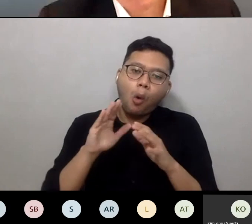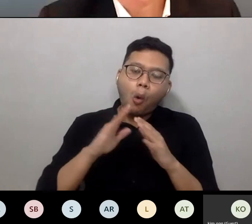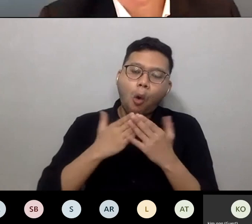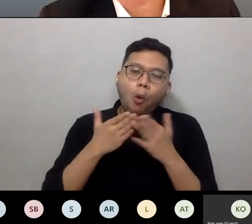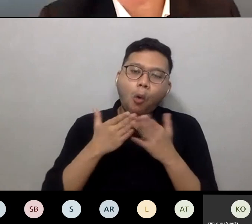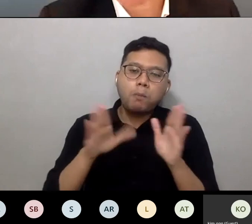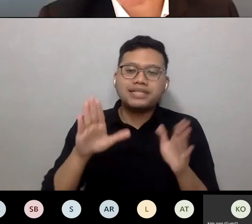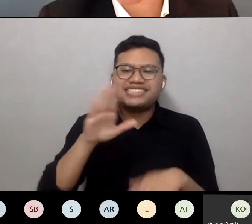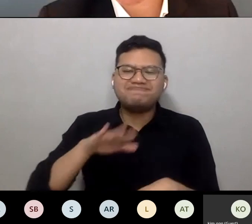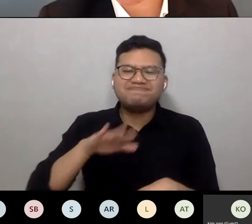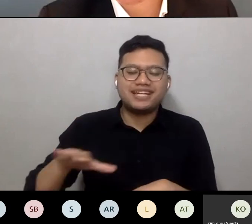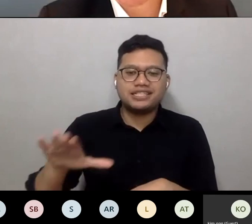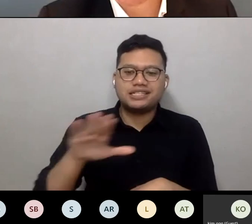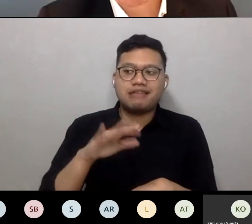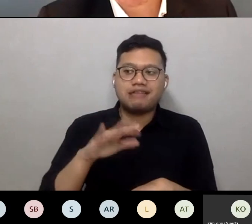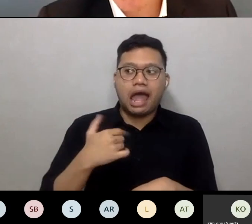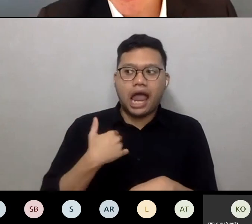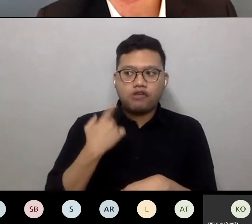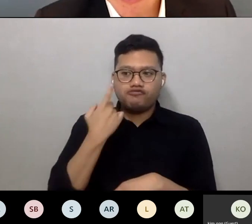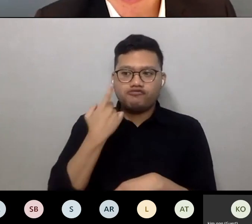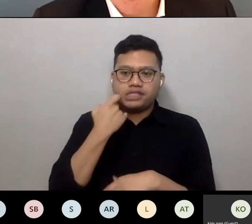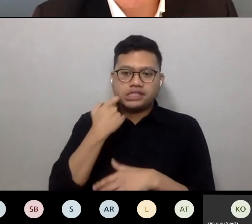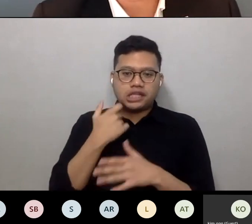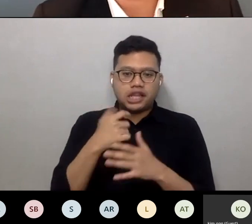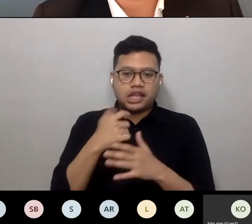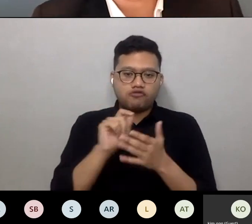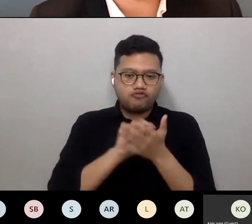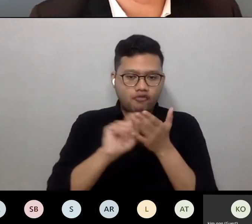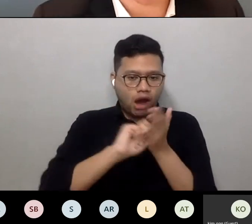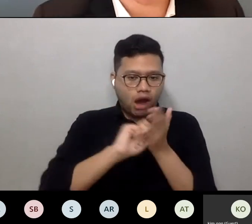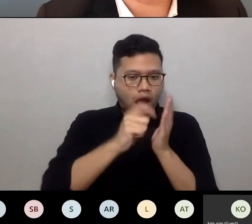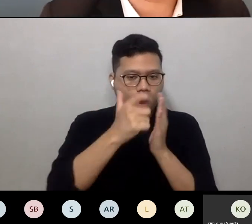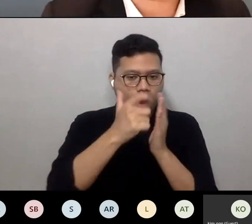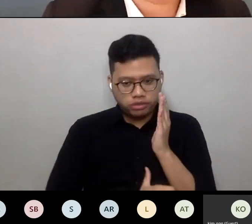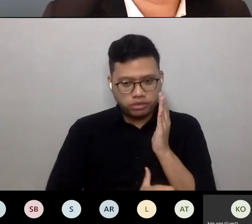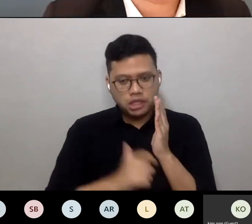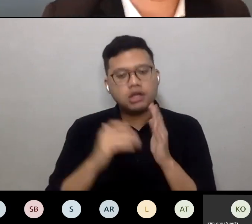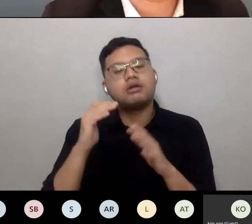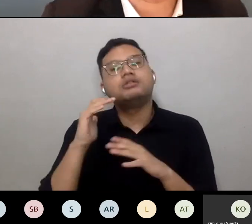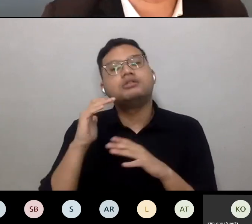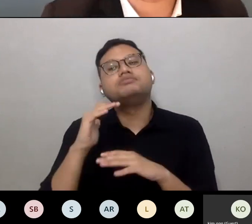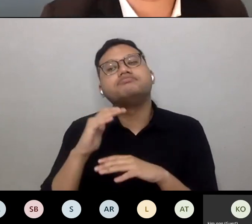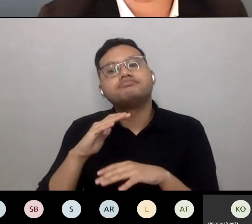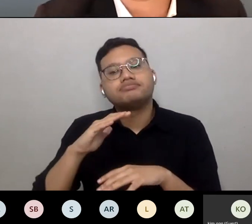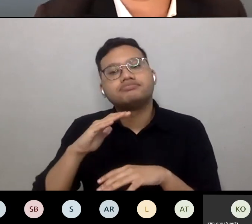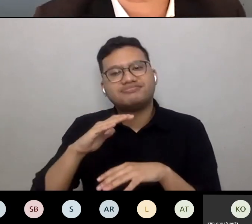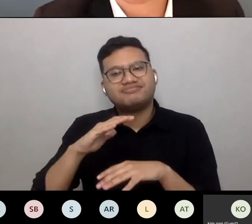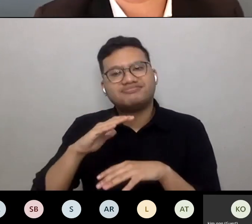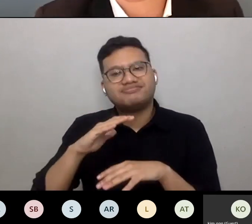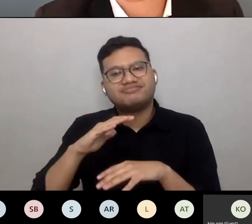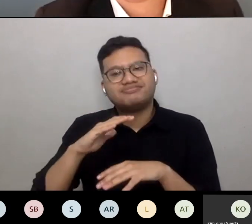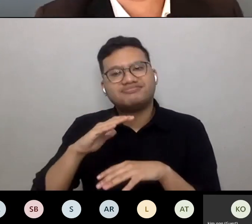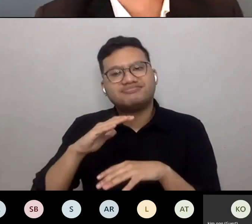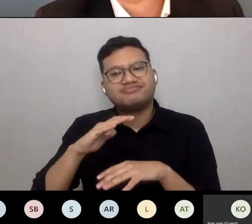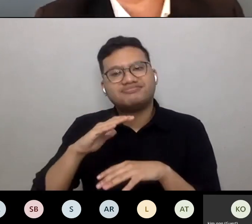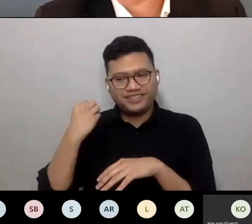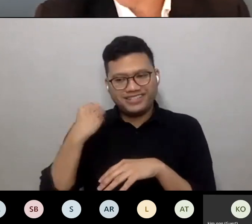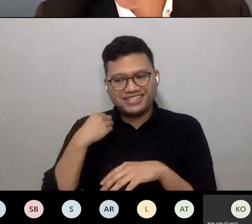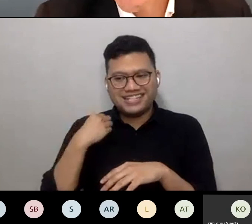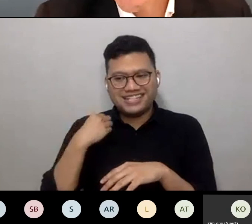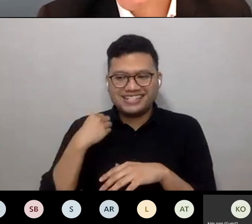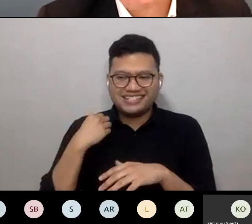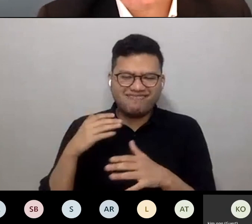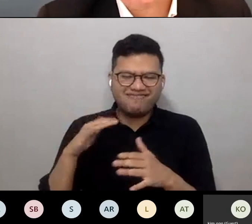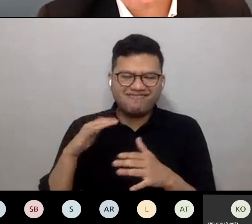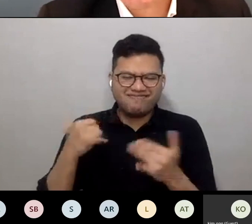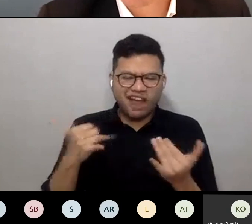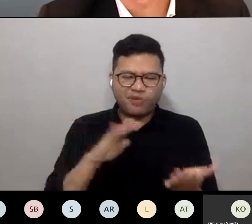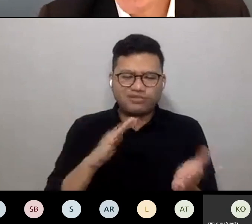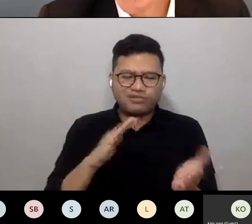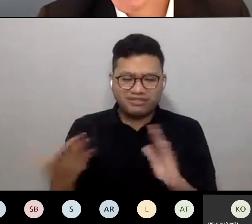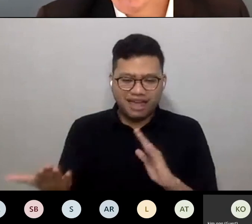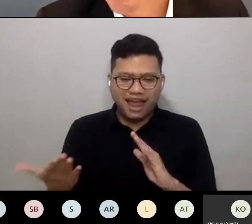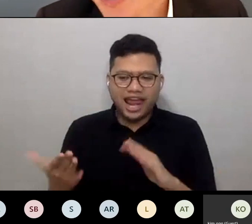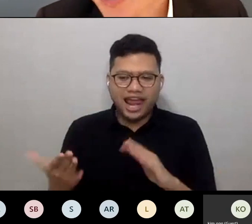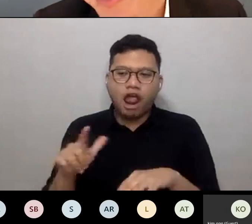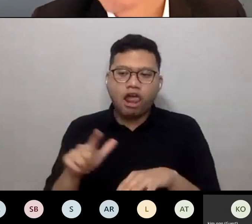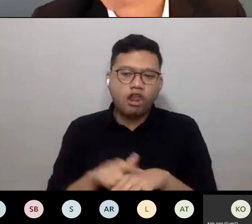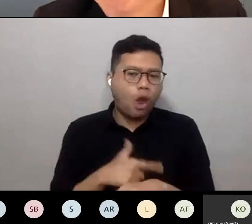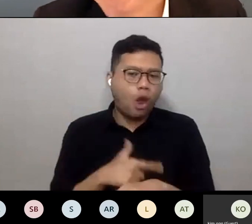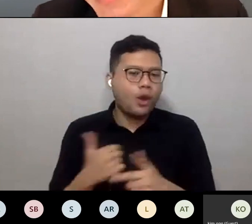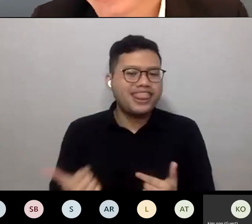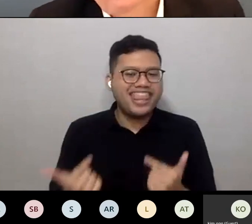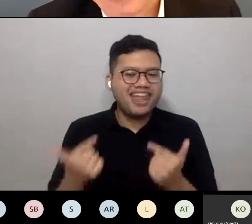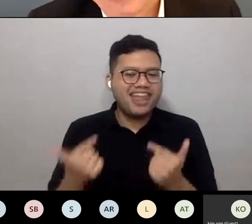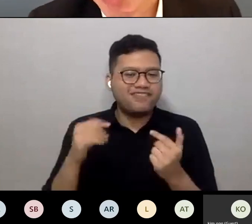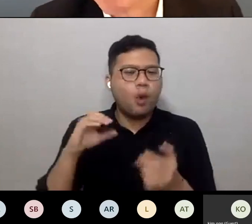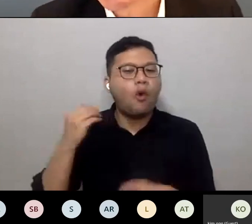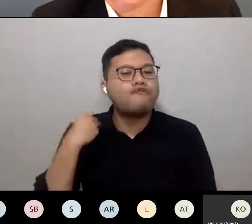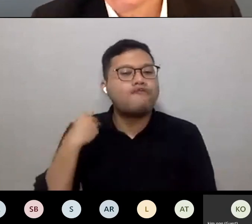recently wrote an article called The Office is Dead, Long Live the Office basically kind of questioning